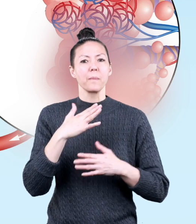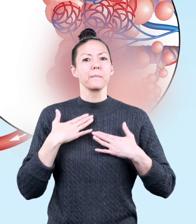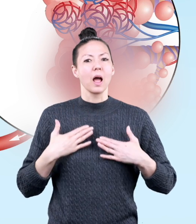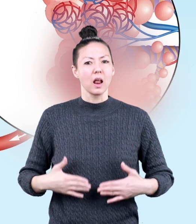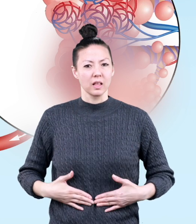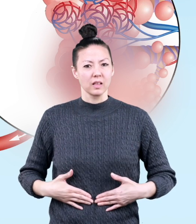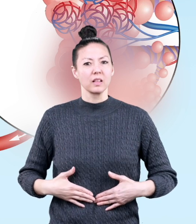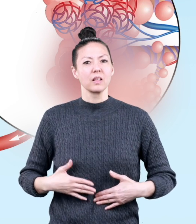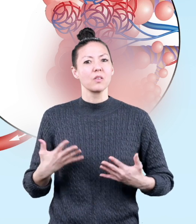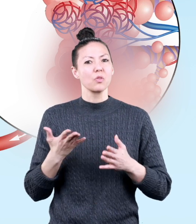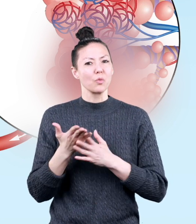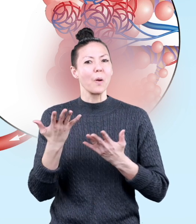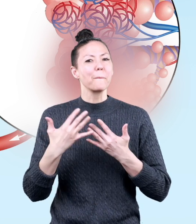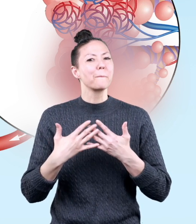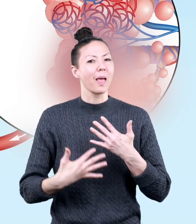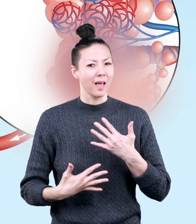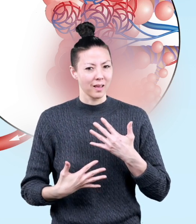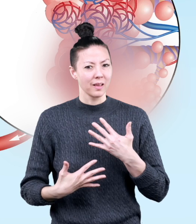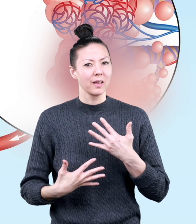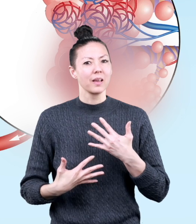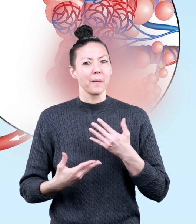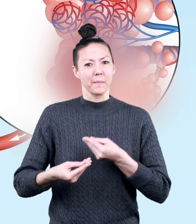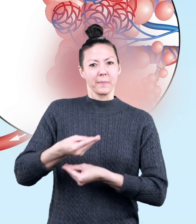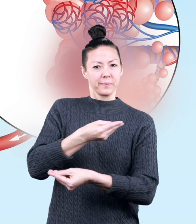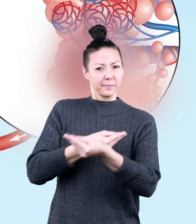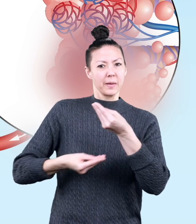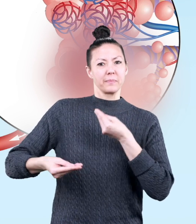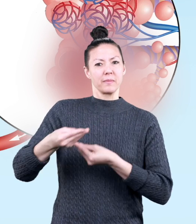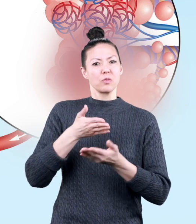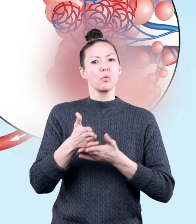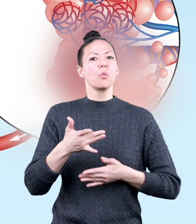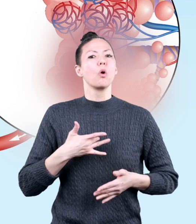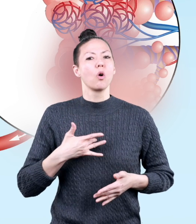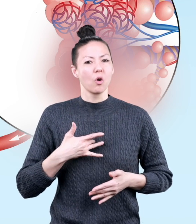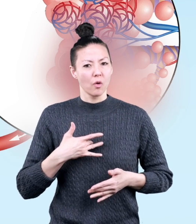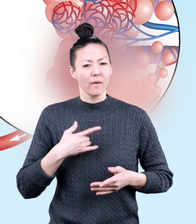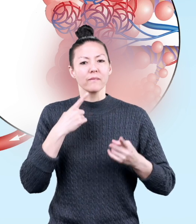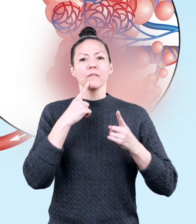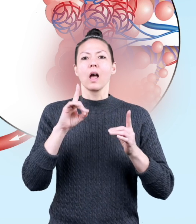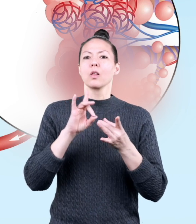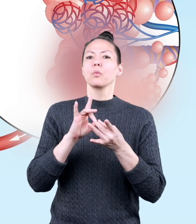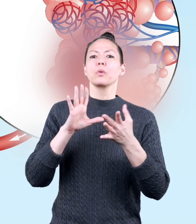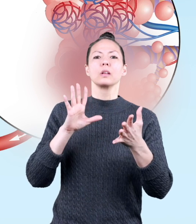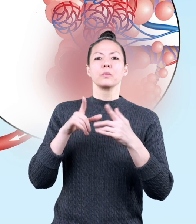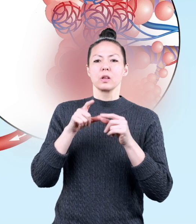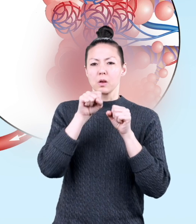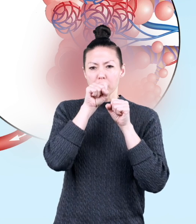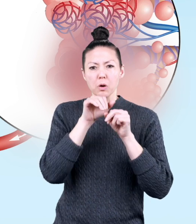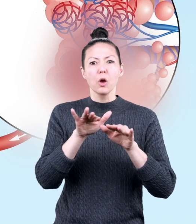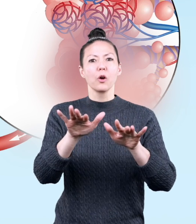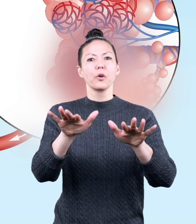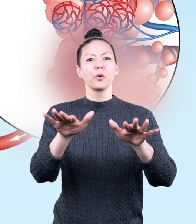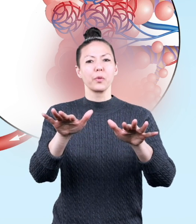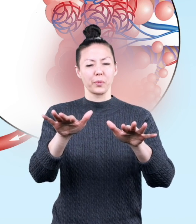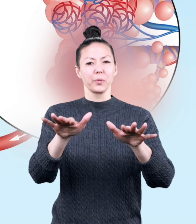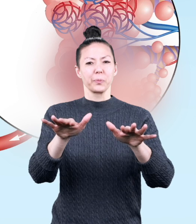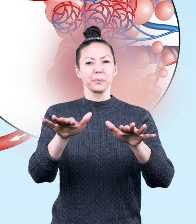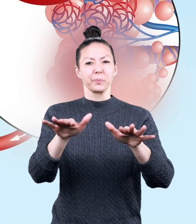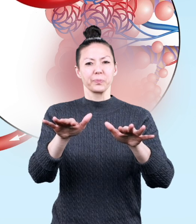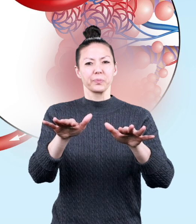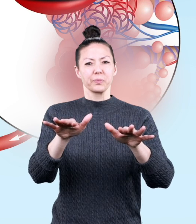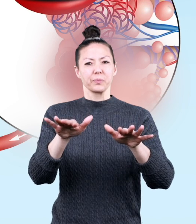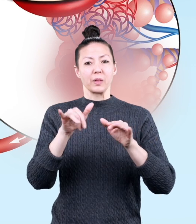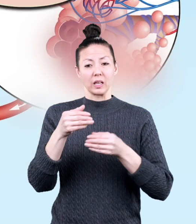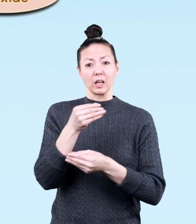removed from the body via your blood, which is pumped through the heart, and finally released when you